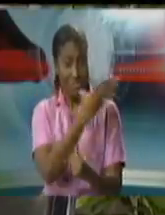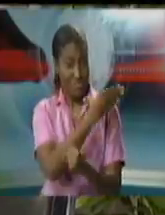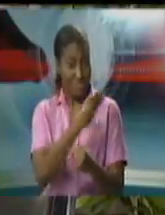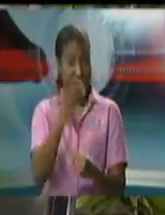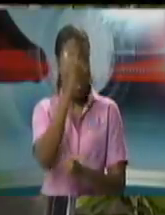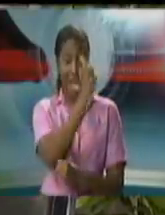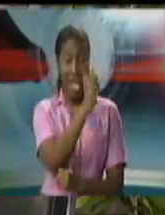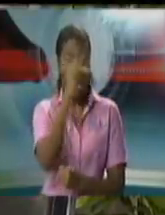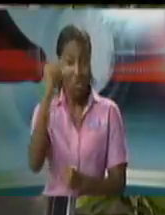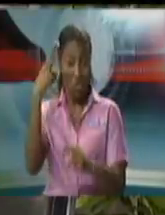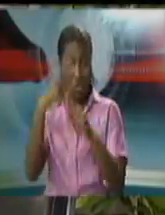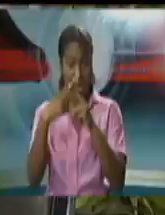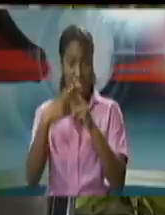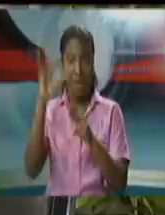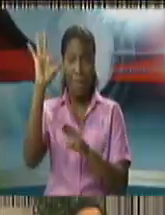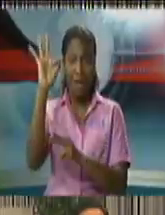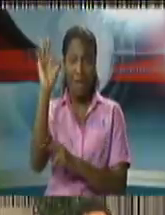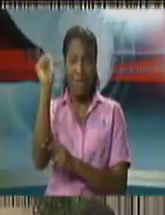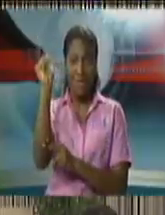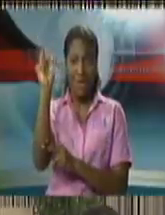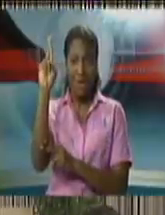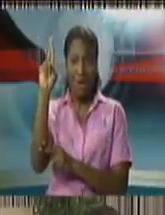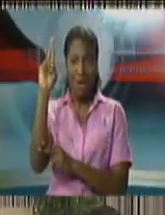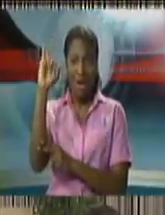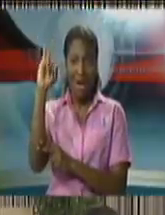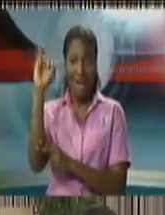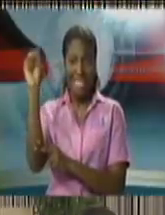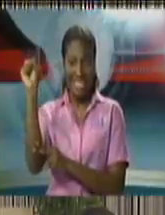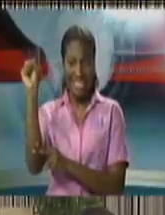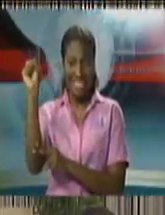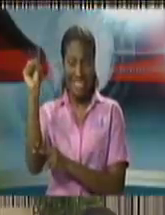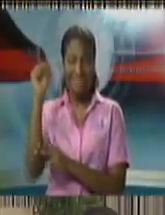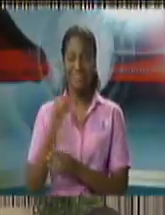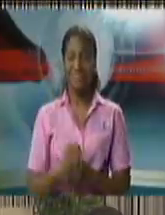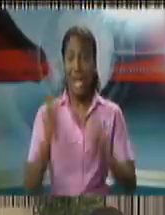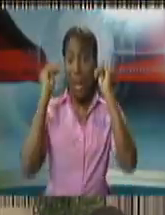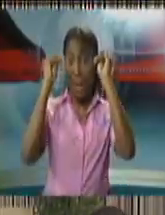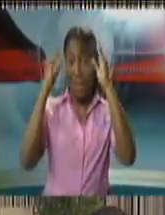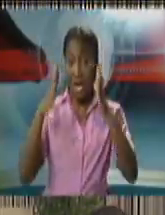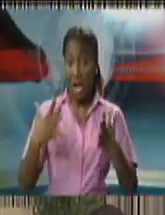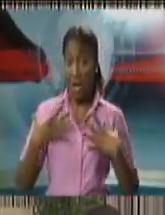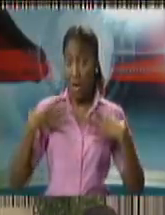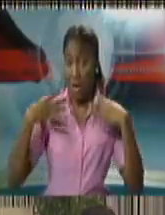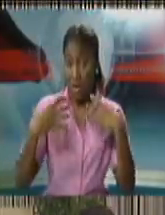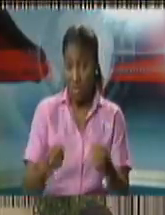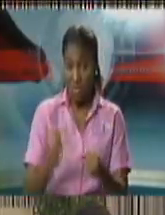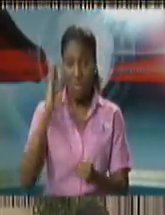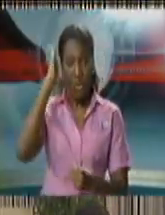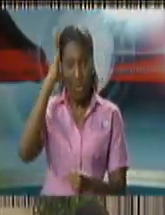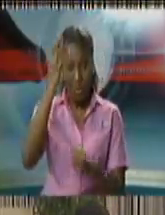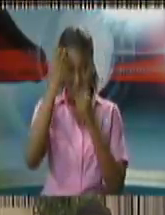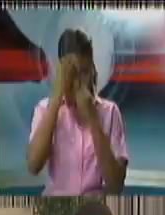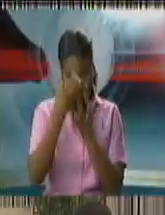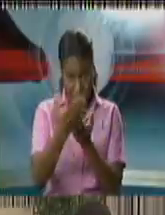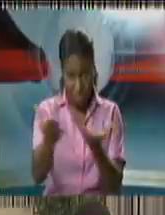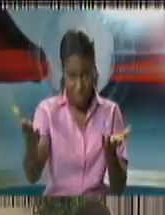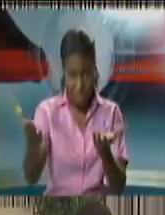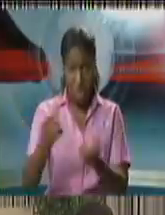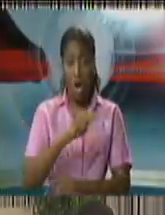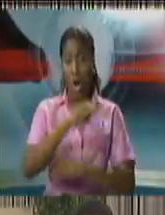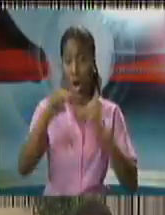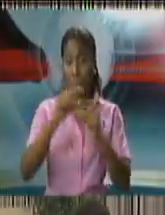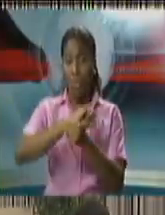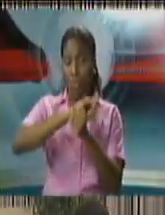Singh, and the Attorney General, the Honourable Faris Al-Rawi. The Minister of Health, the Honourable Terence Diyal Singh, will provide an update